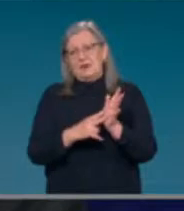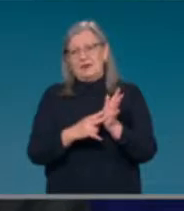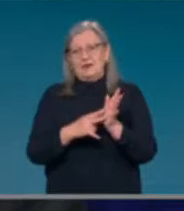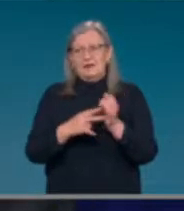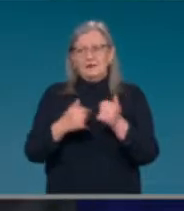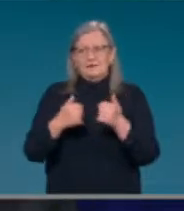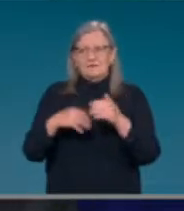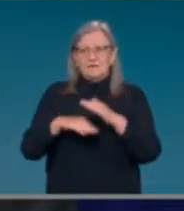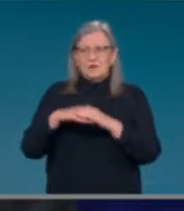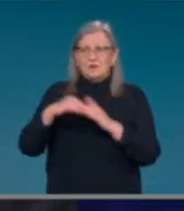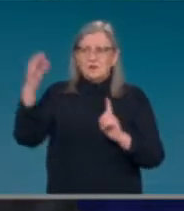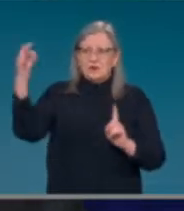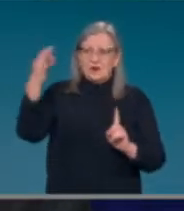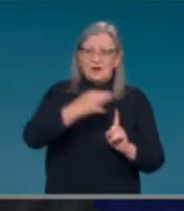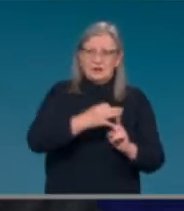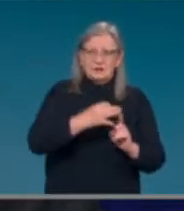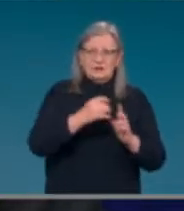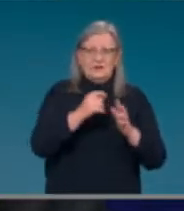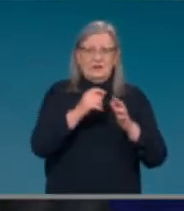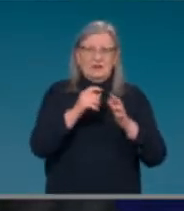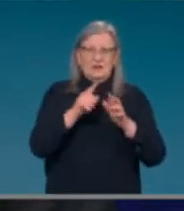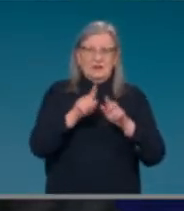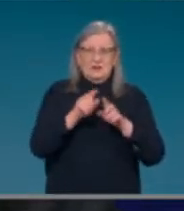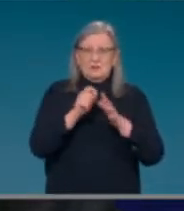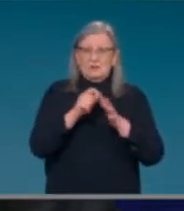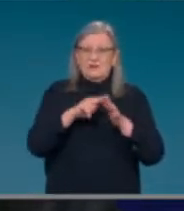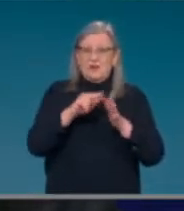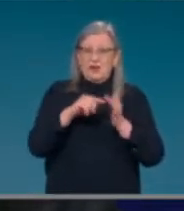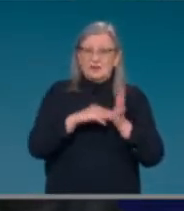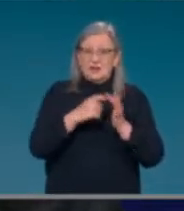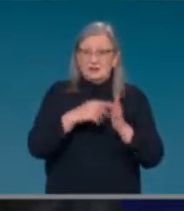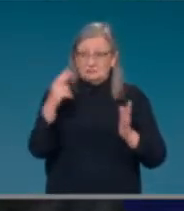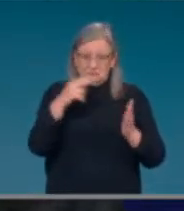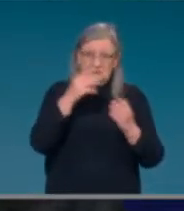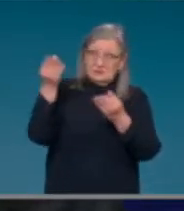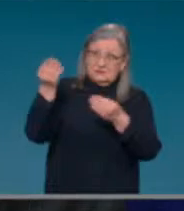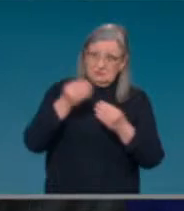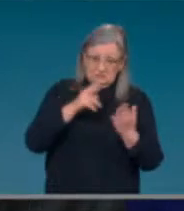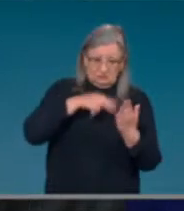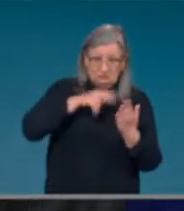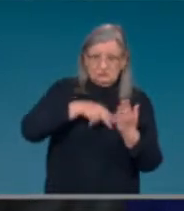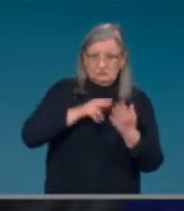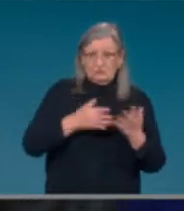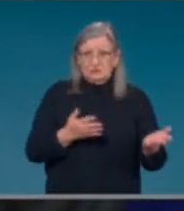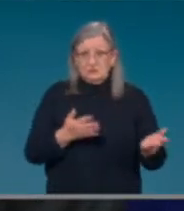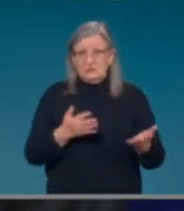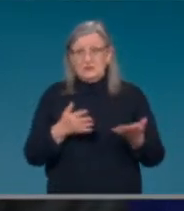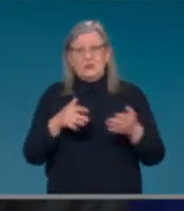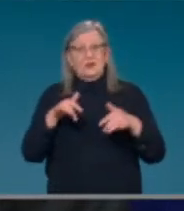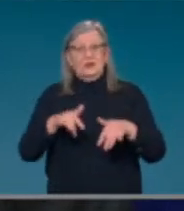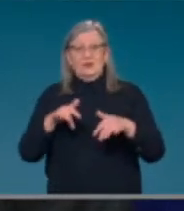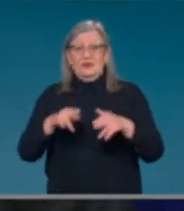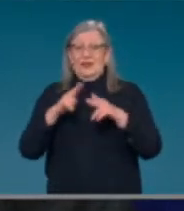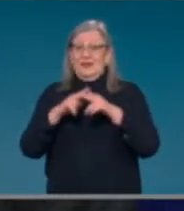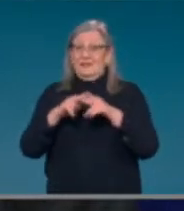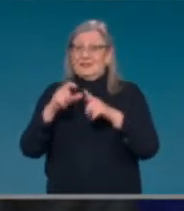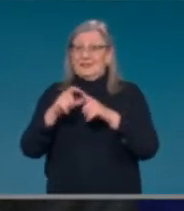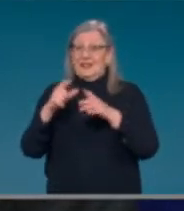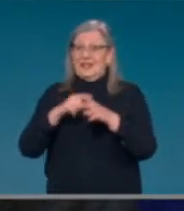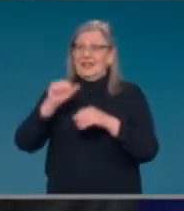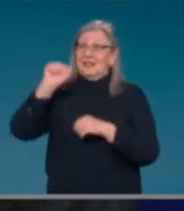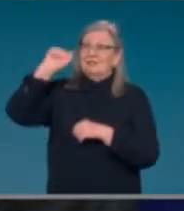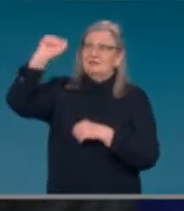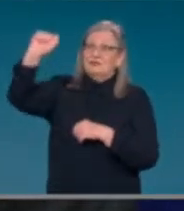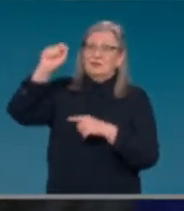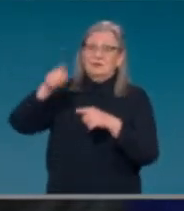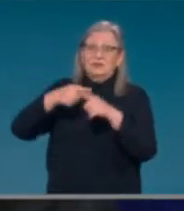any issues. We also have to remember that FDA has not approved it yet. Their committee recommendation is made public. They have